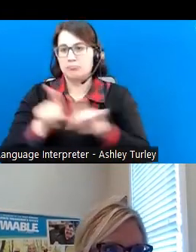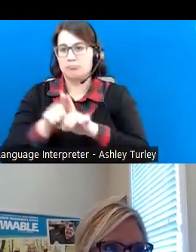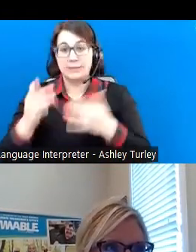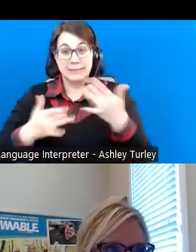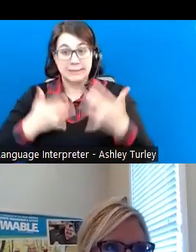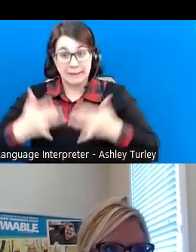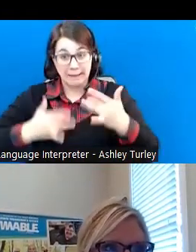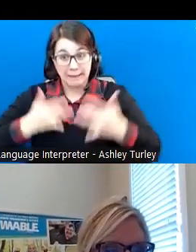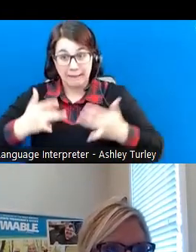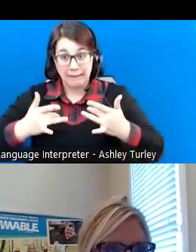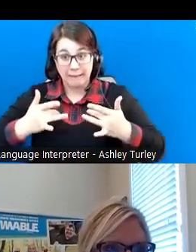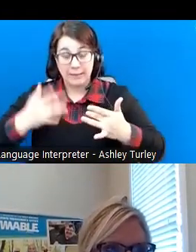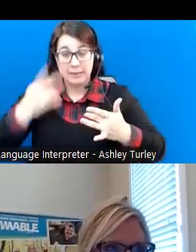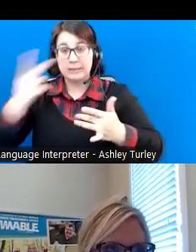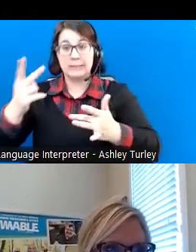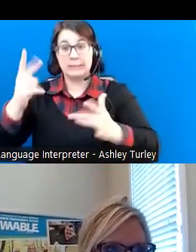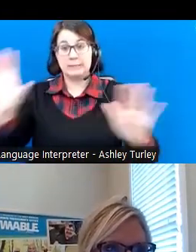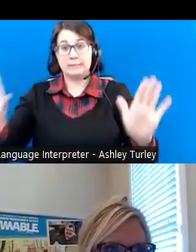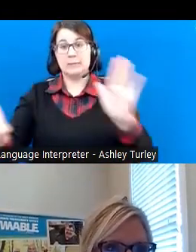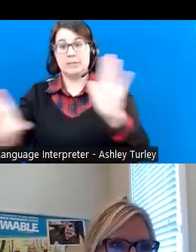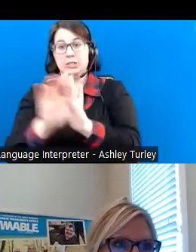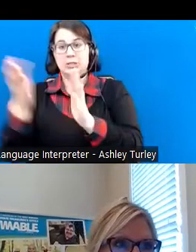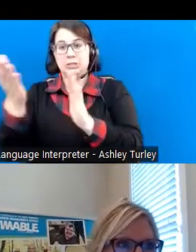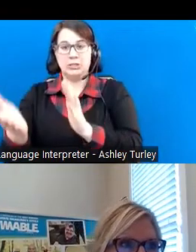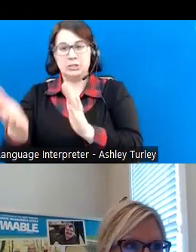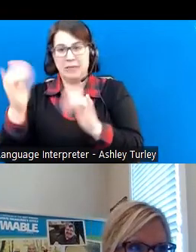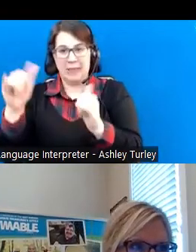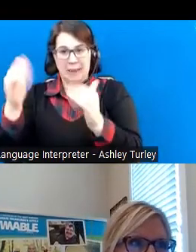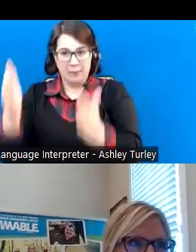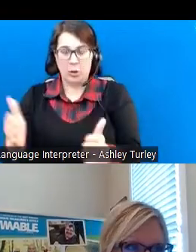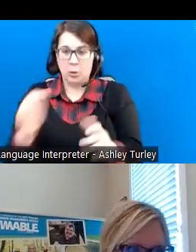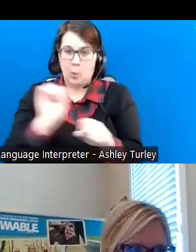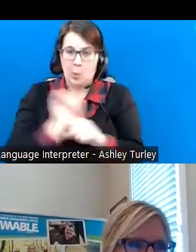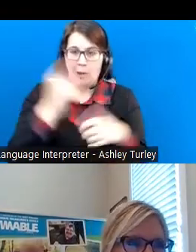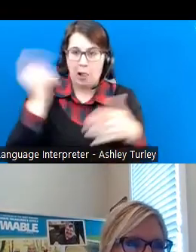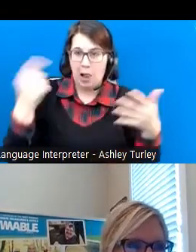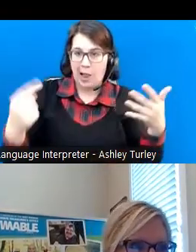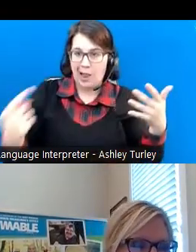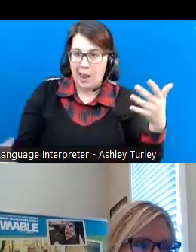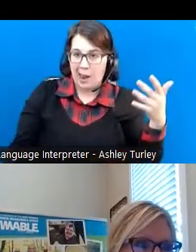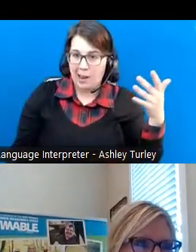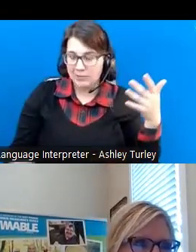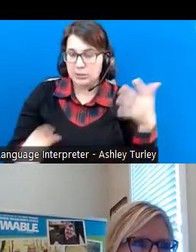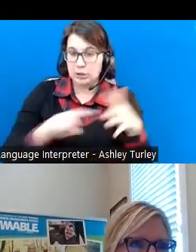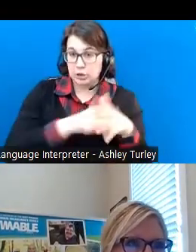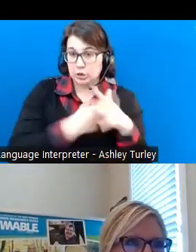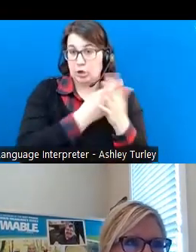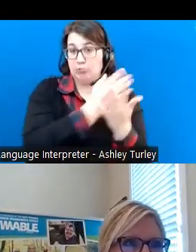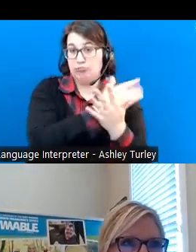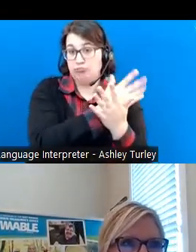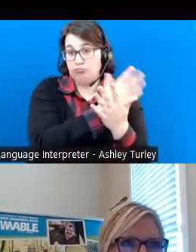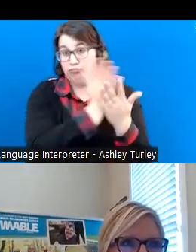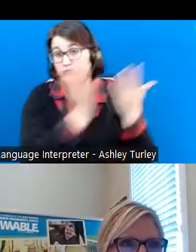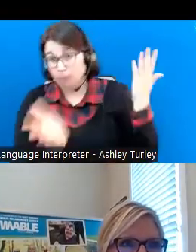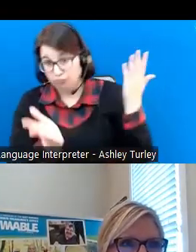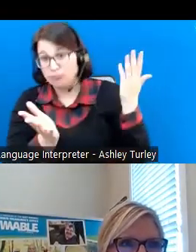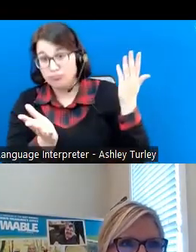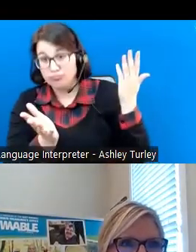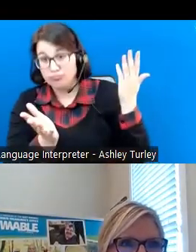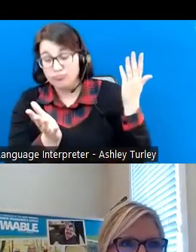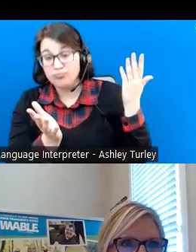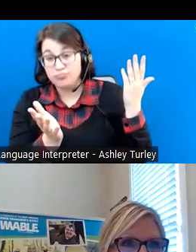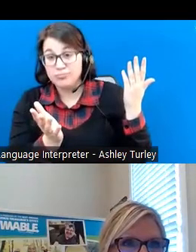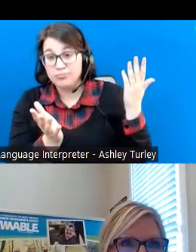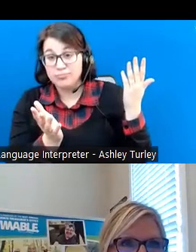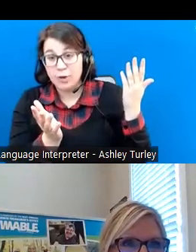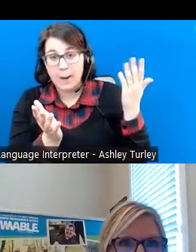the end picture of the individual that has went through all the steps in the very beginning. You know, they've worked, again,